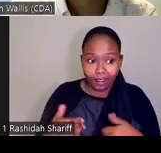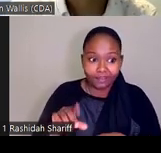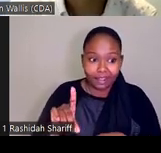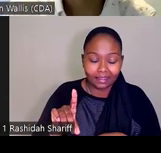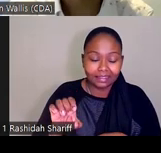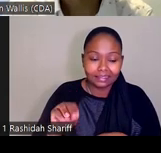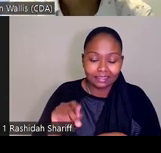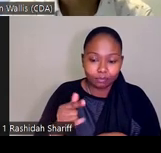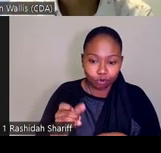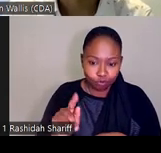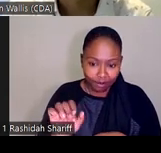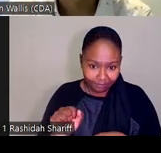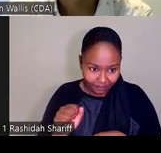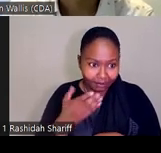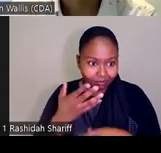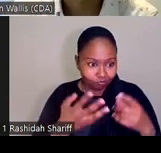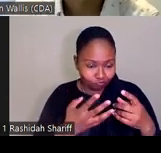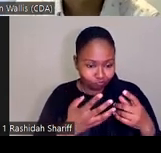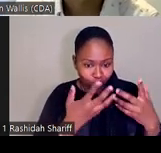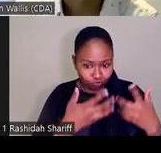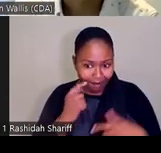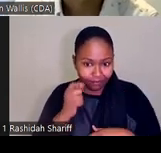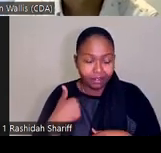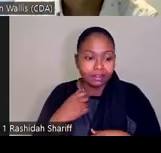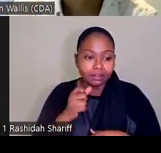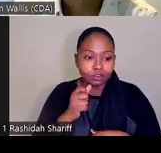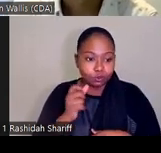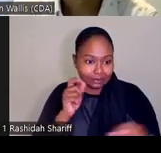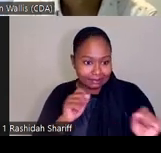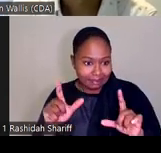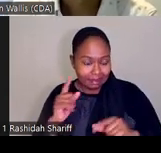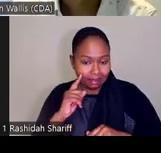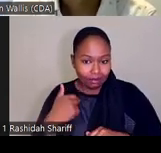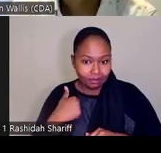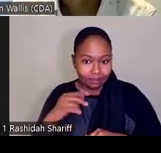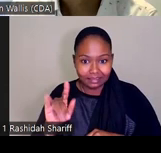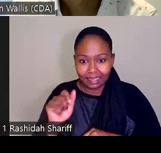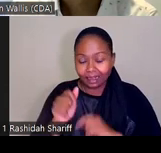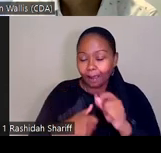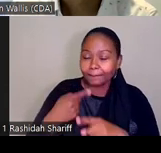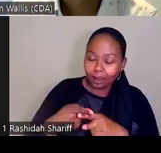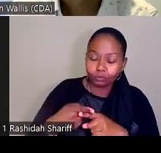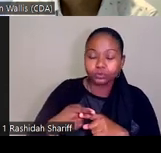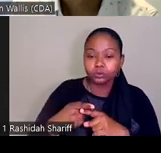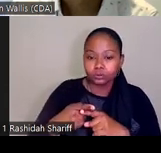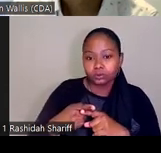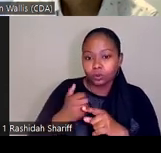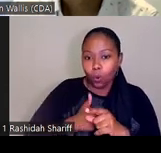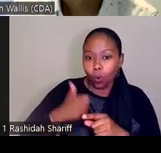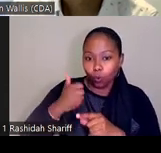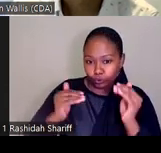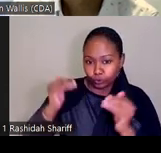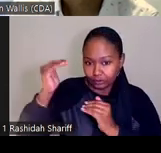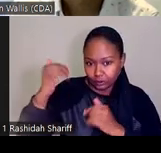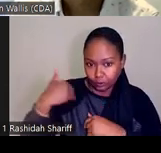dashboard on the DDA. And you see a screenshot of it on the slide here. So this dashboard includes a lot of data about older adults in the state. If a range of years is selected,